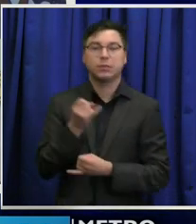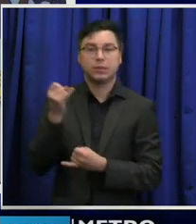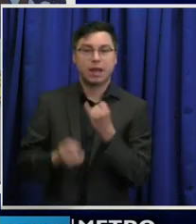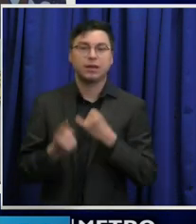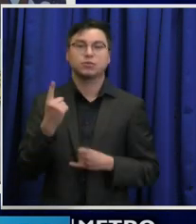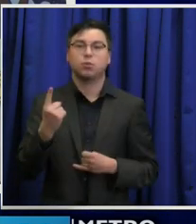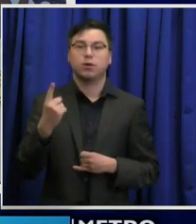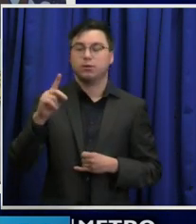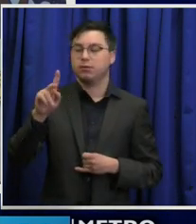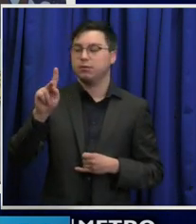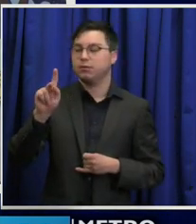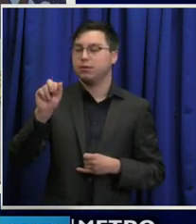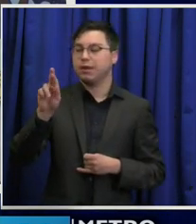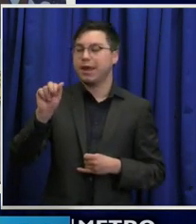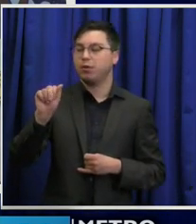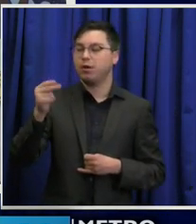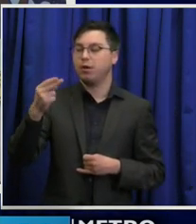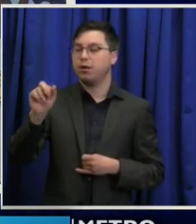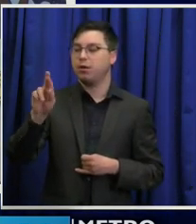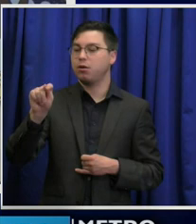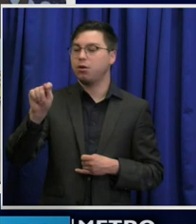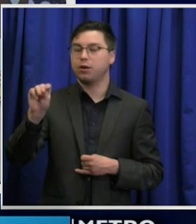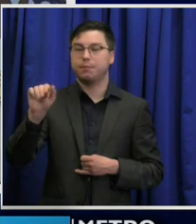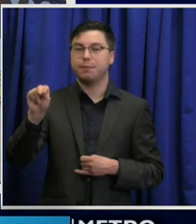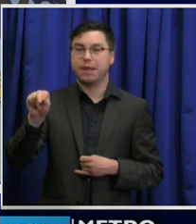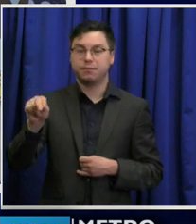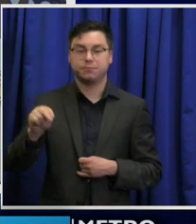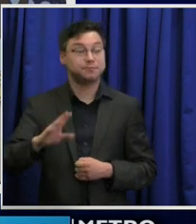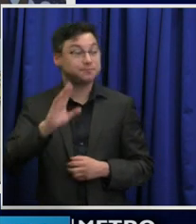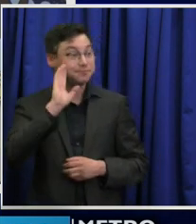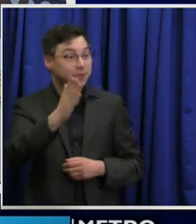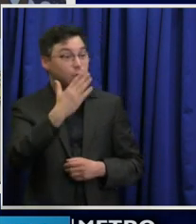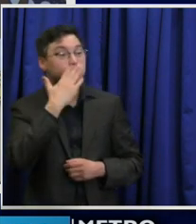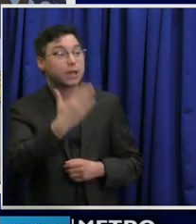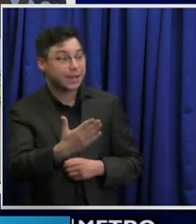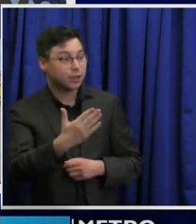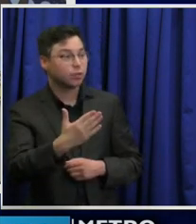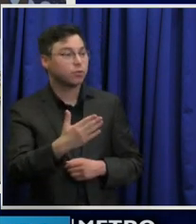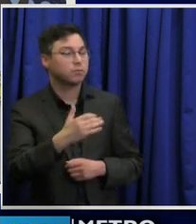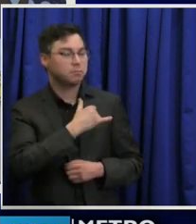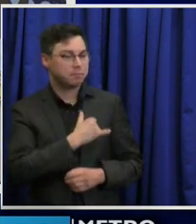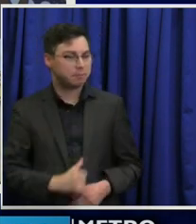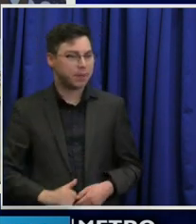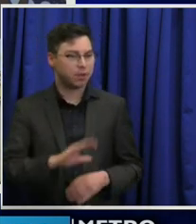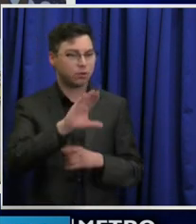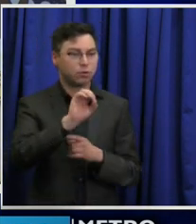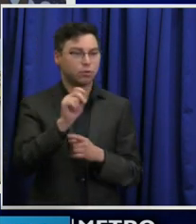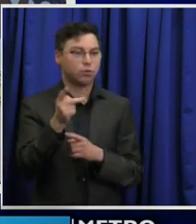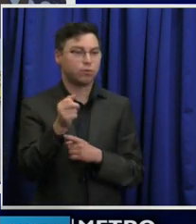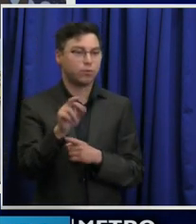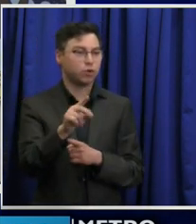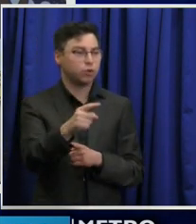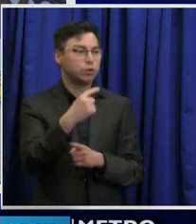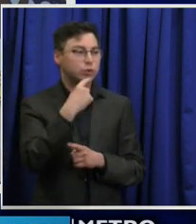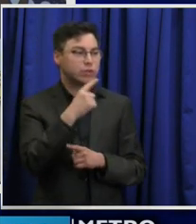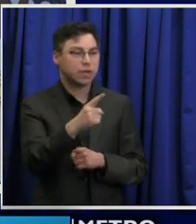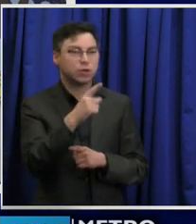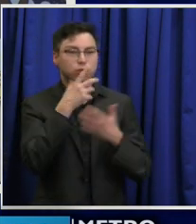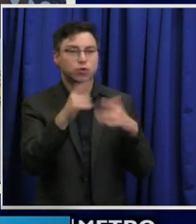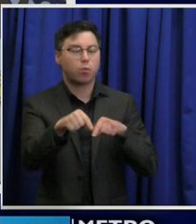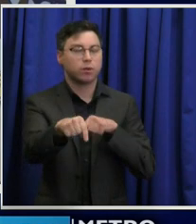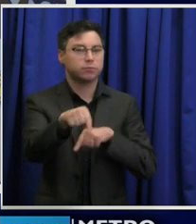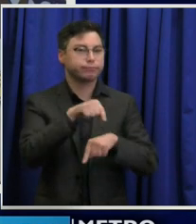Hartnett. Go ahead, Kara. Hi, thank you. Um, Mayor Cooper, you said that you don't want to revert to earlier